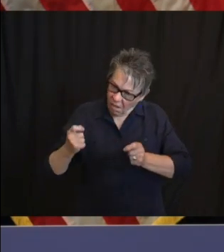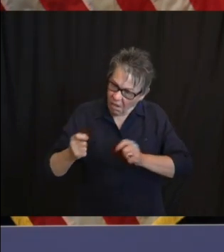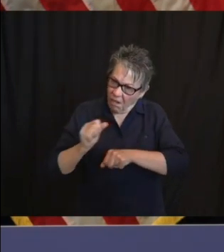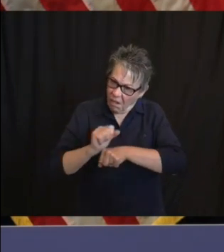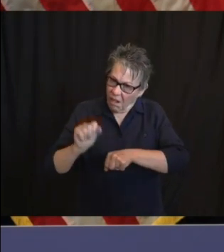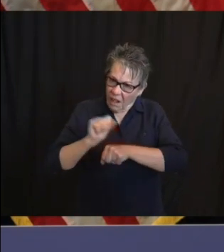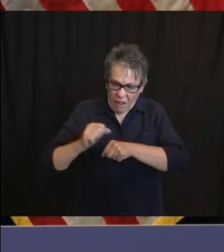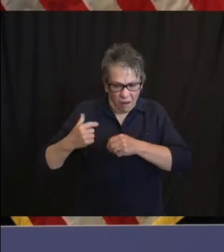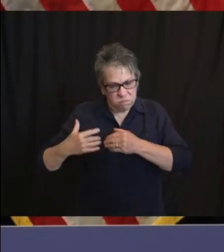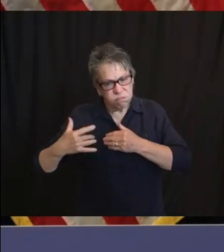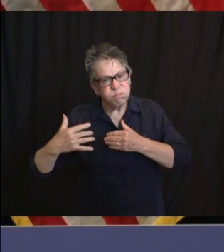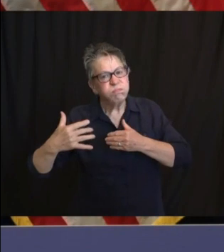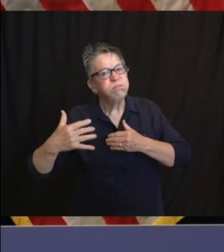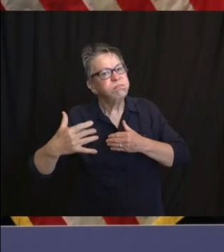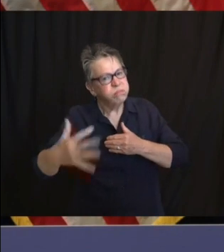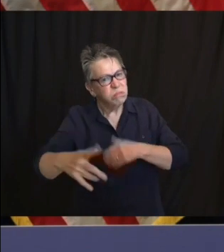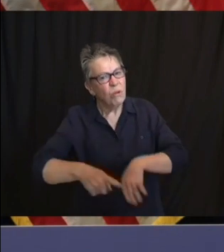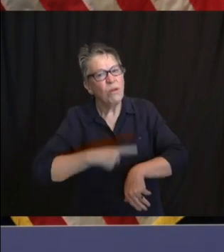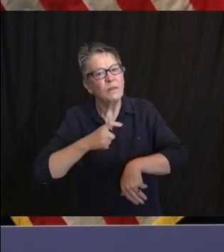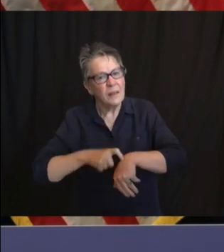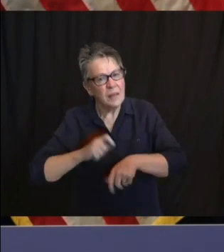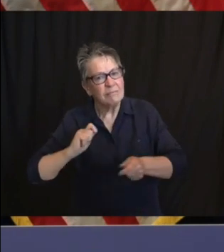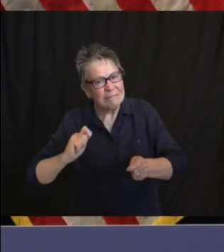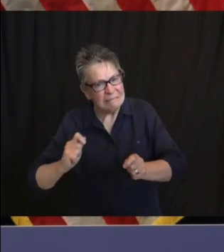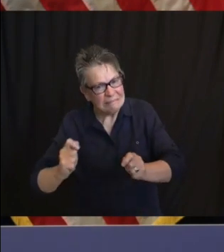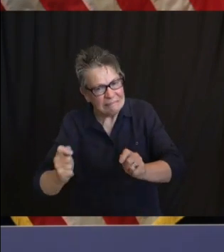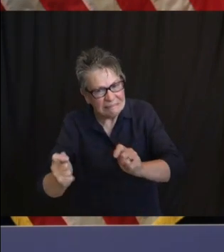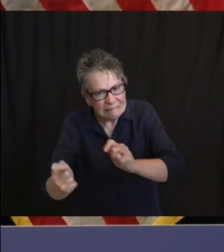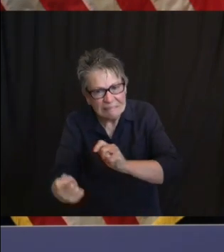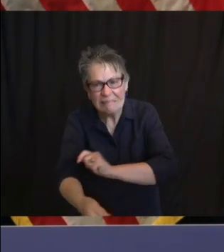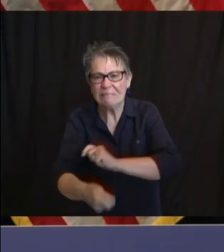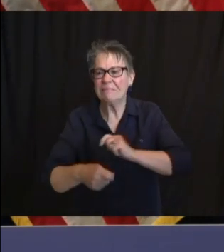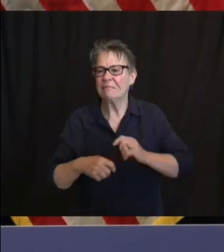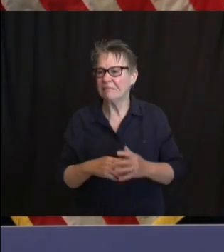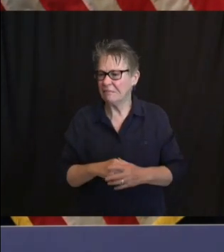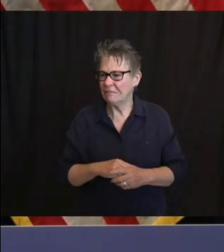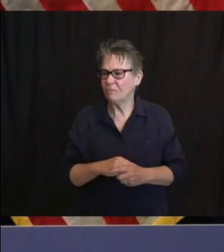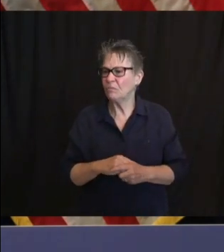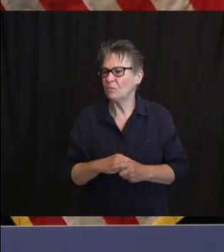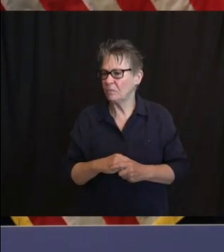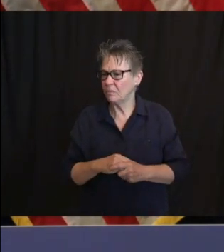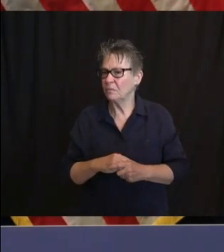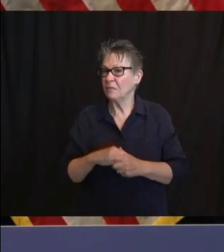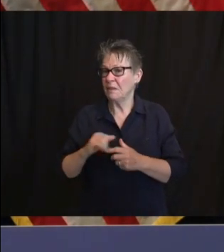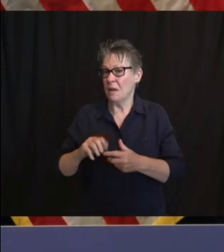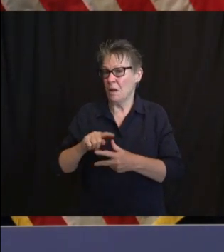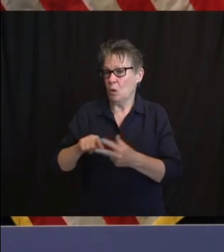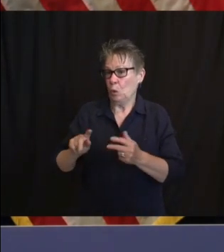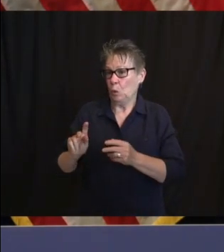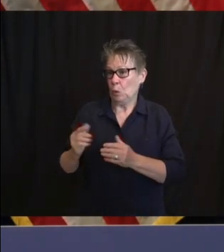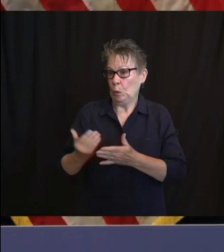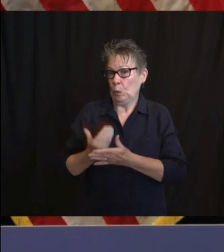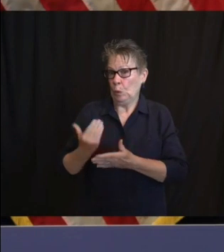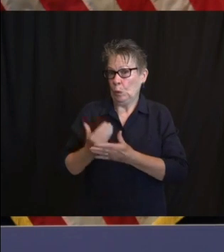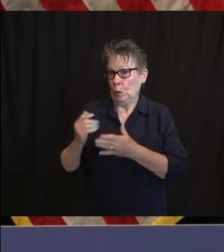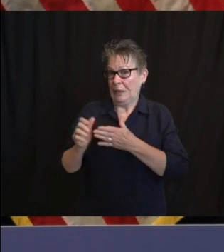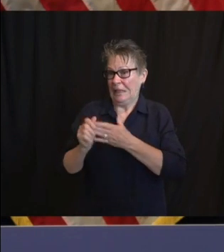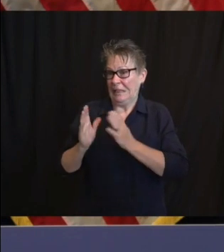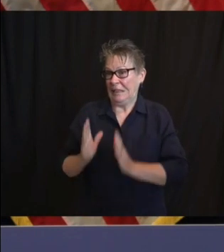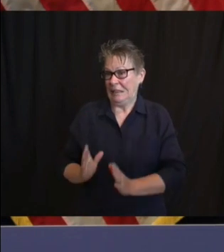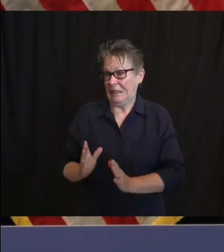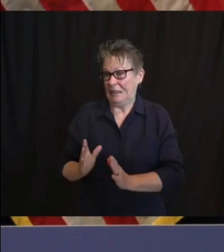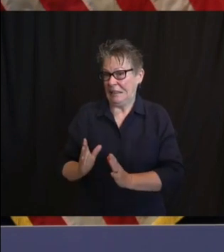Justin's, Diana's, Jarrell's, and I could name other names, by the way, just happened to speak to them this morning. Their futures are unlimited,